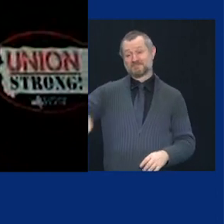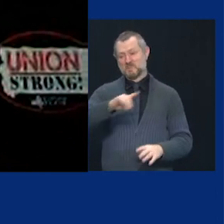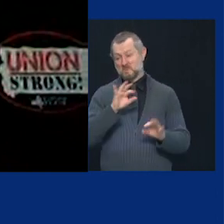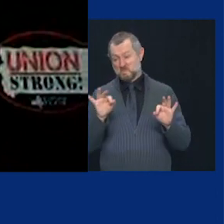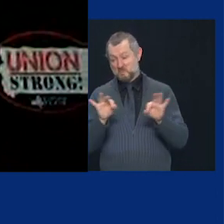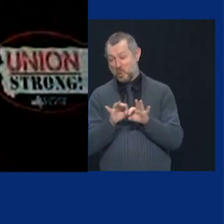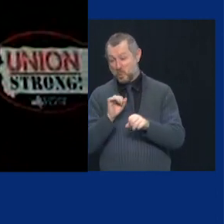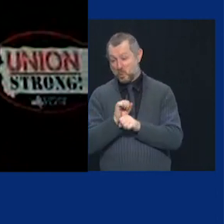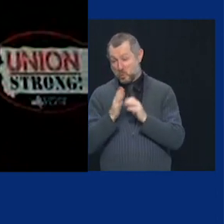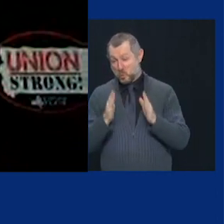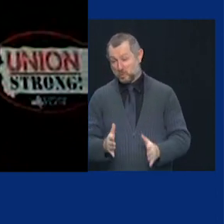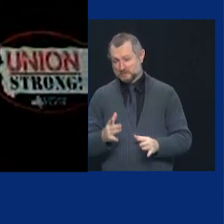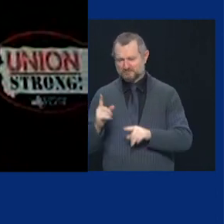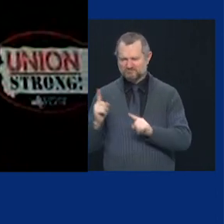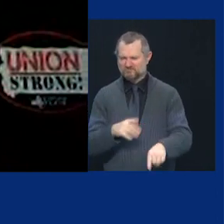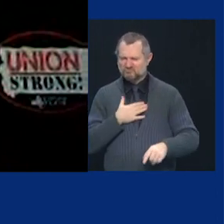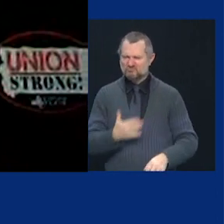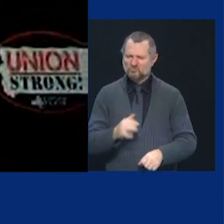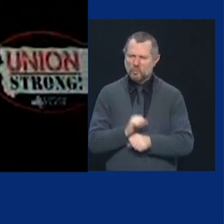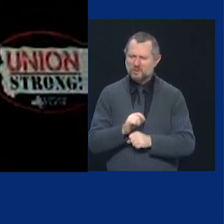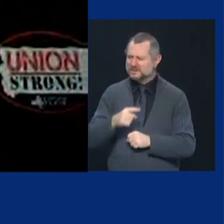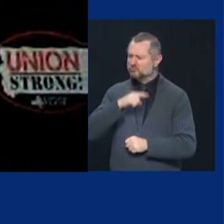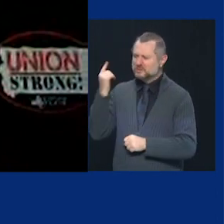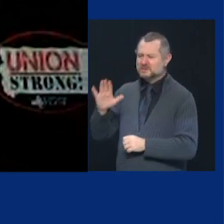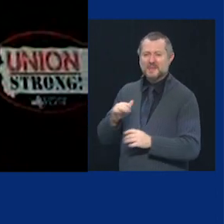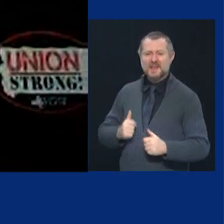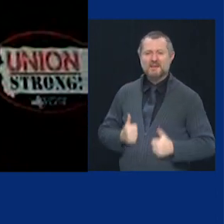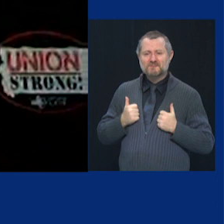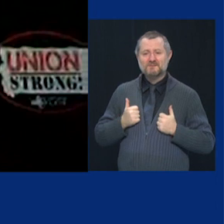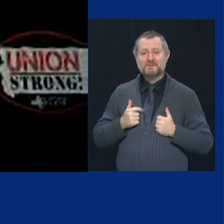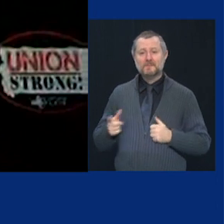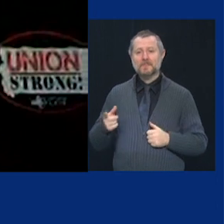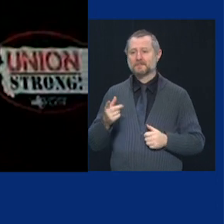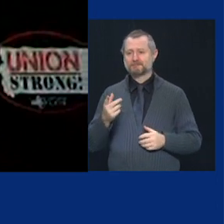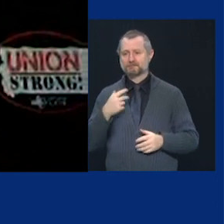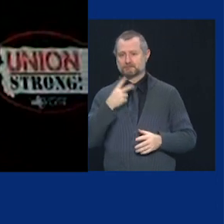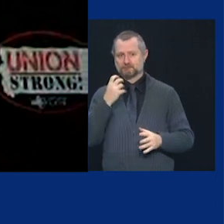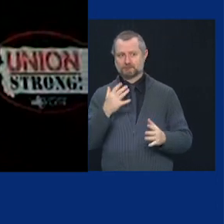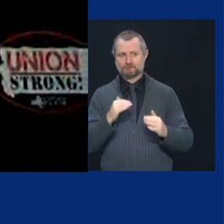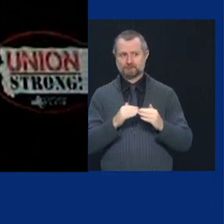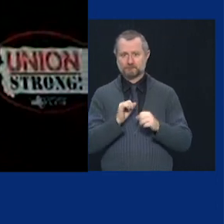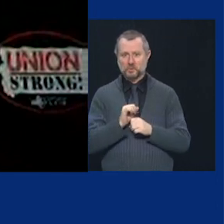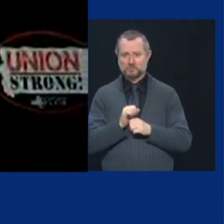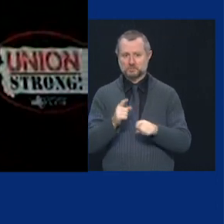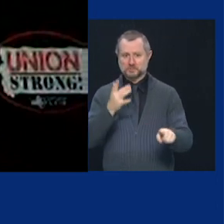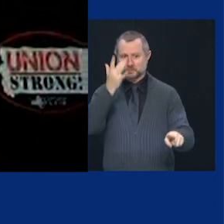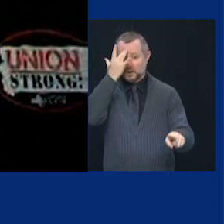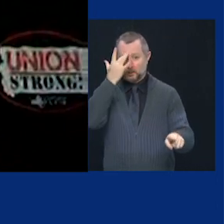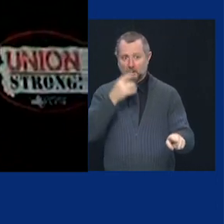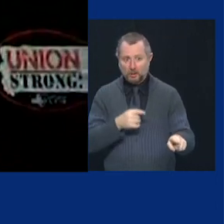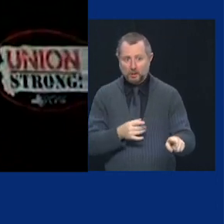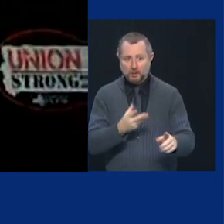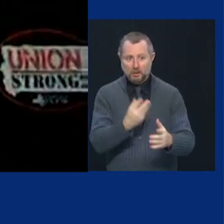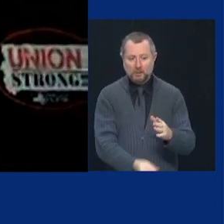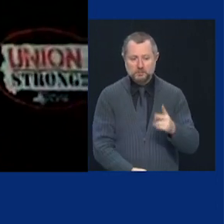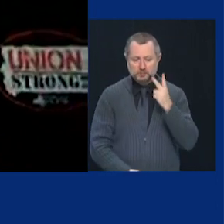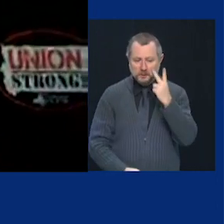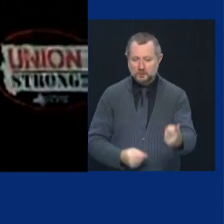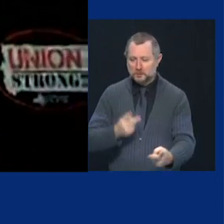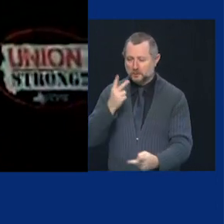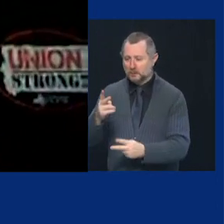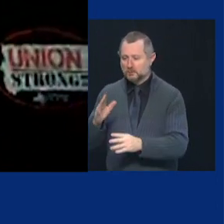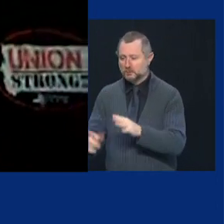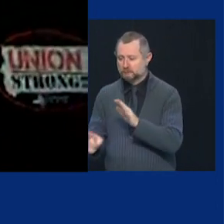the rest of us who've seen their co-workers second and in some cases die and as you said governor ta